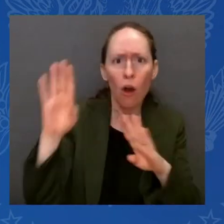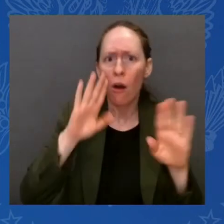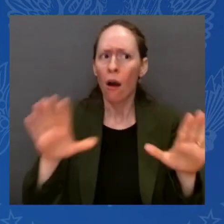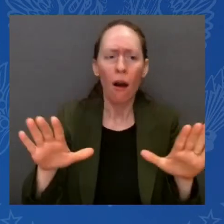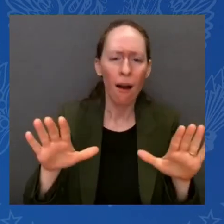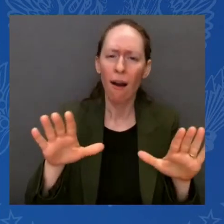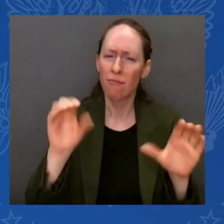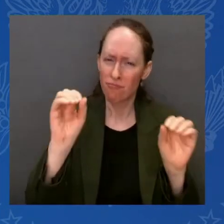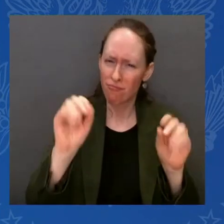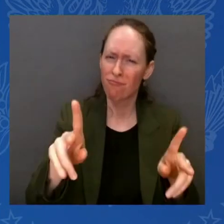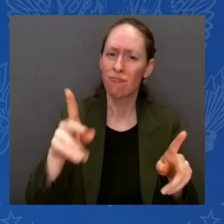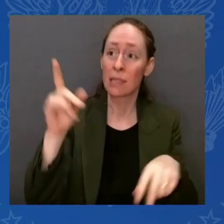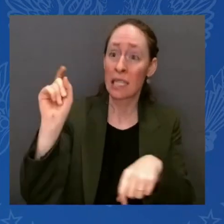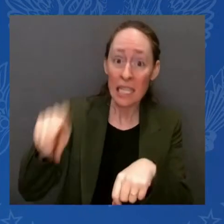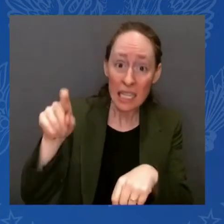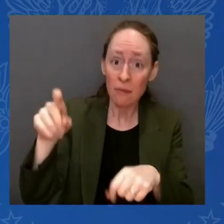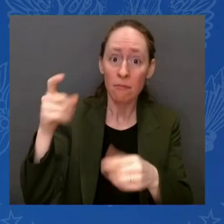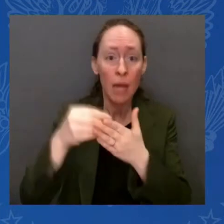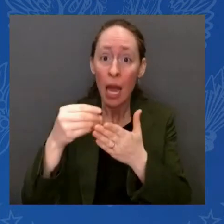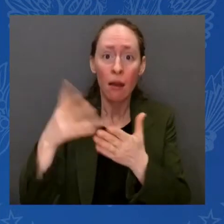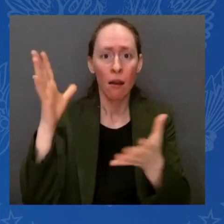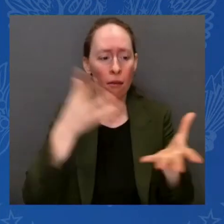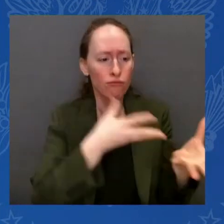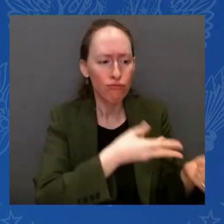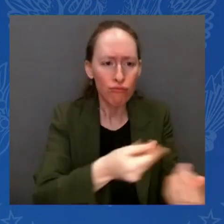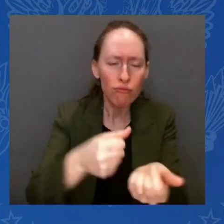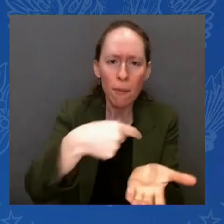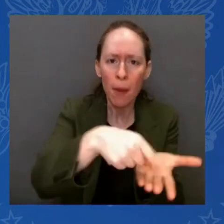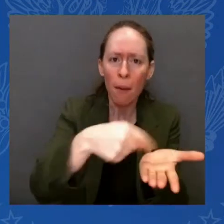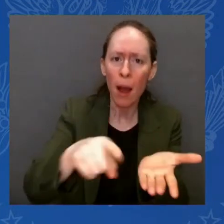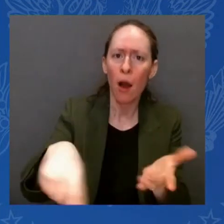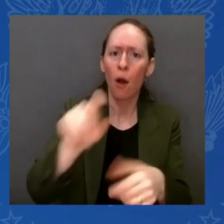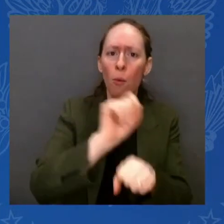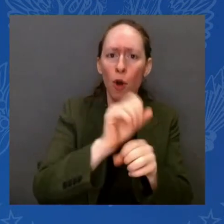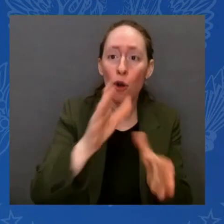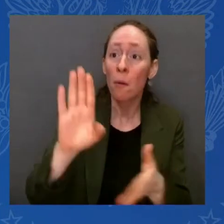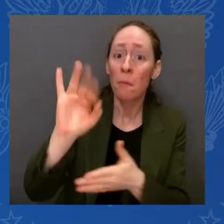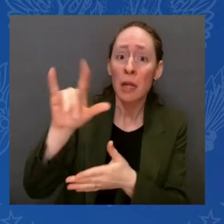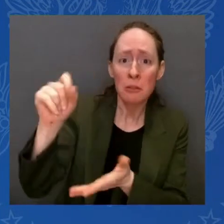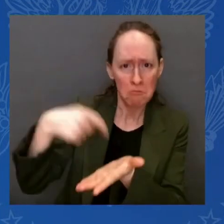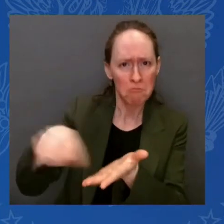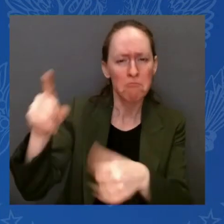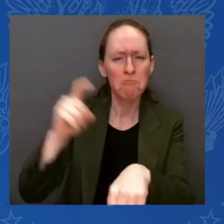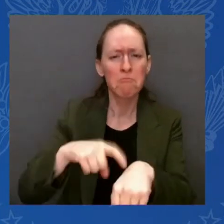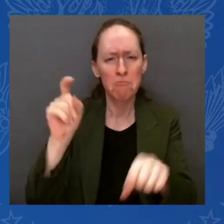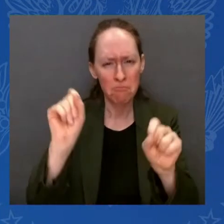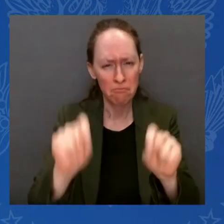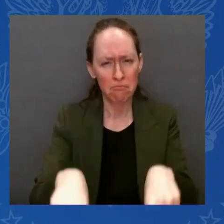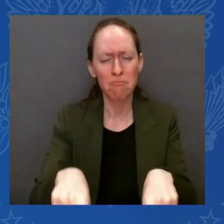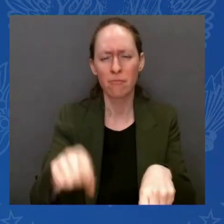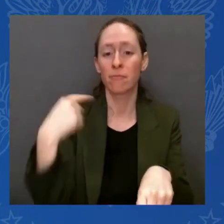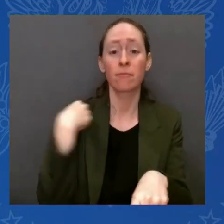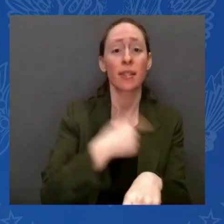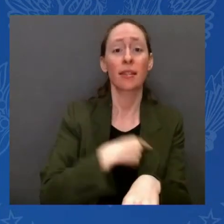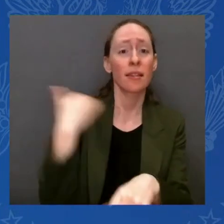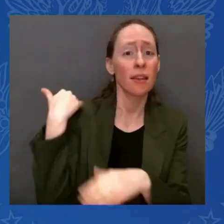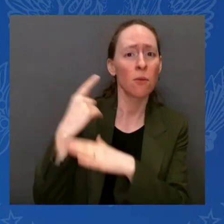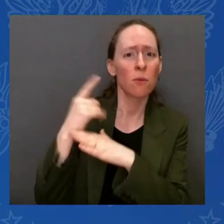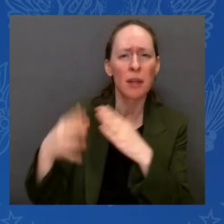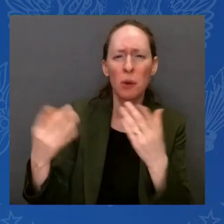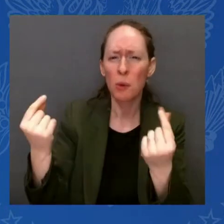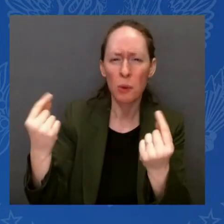when we learned of the problems of the banks and the impact they could have on jobs of small businesses and banking systems overall,